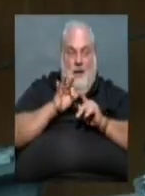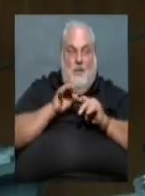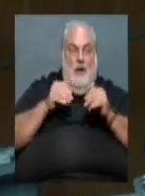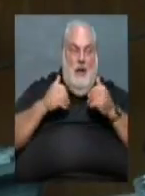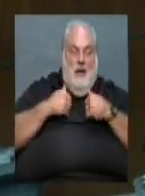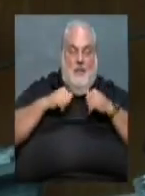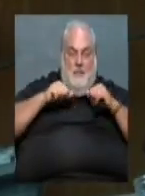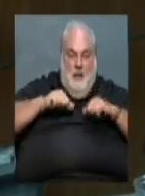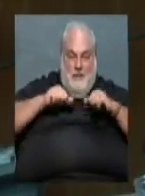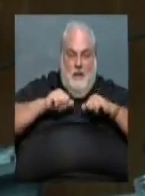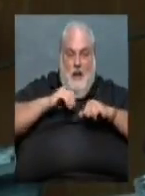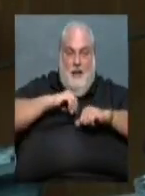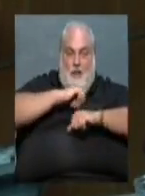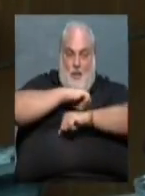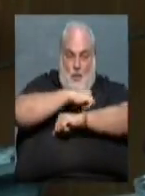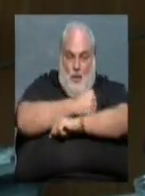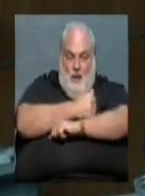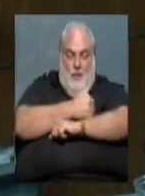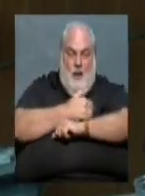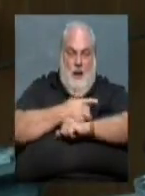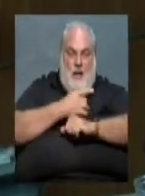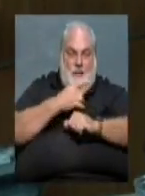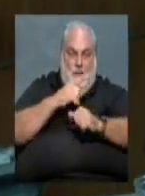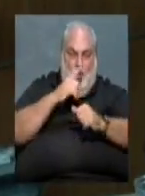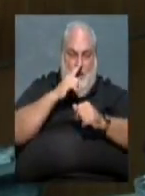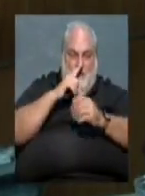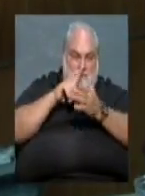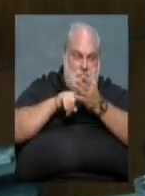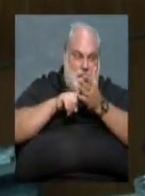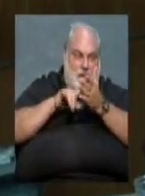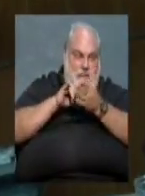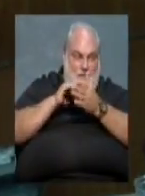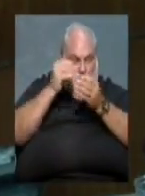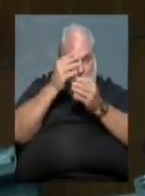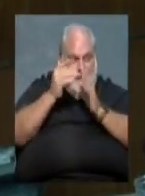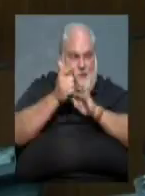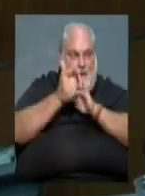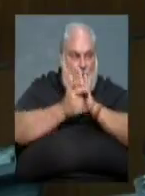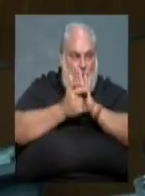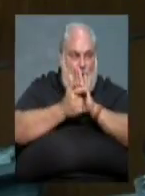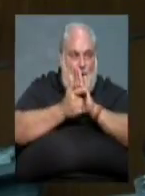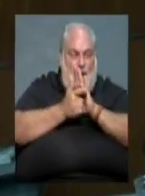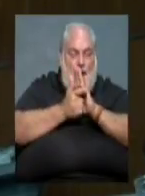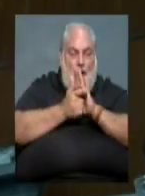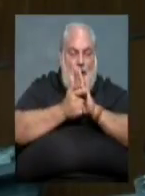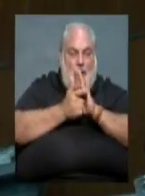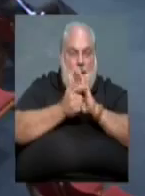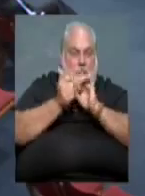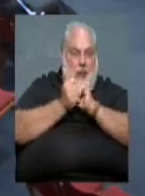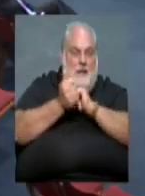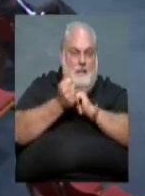and or authority, Mayor, I'd like to get that information and tell them, and also that ordinance you may reference to as well.